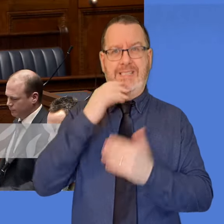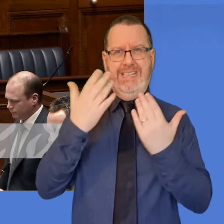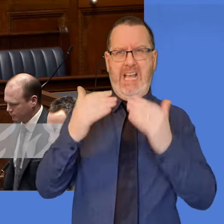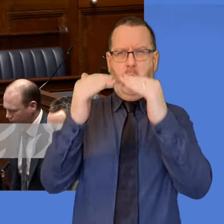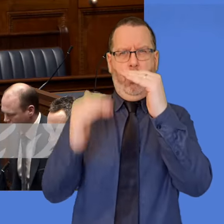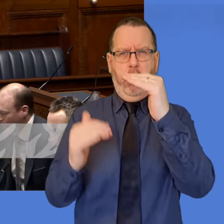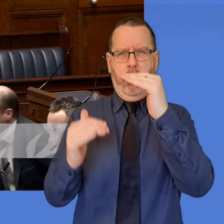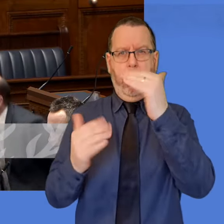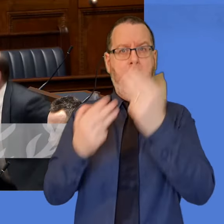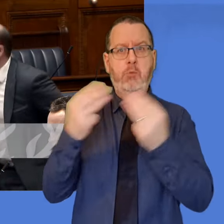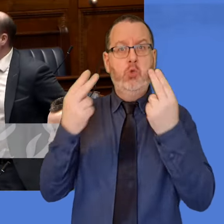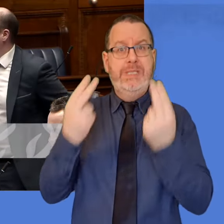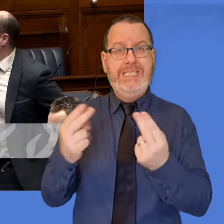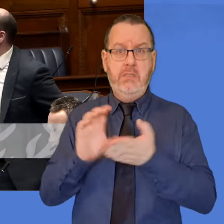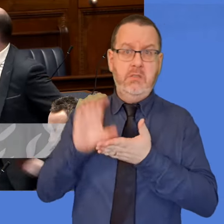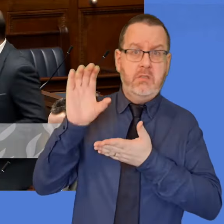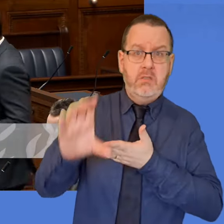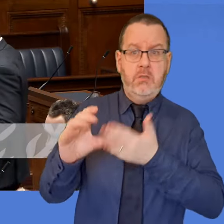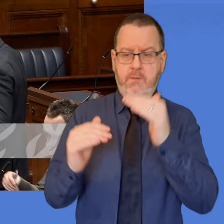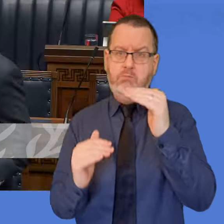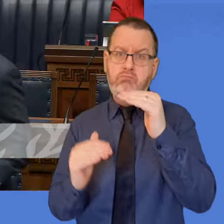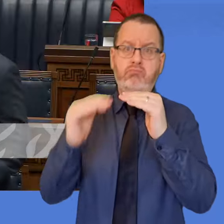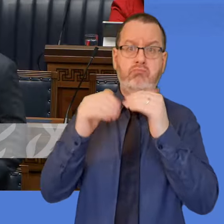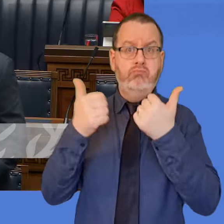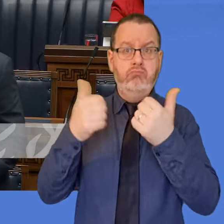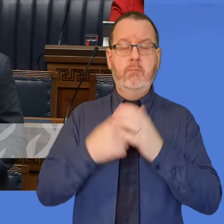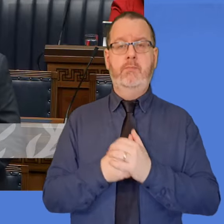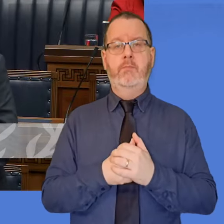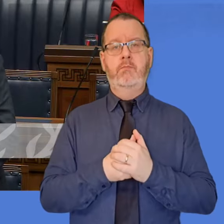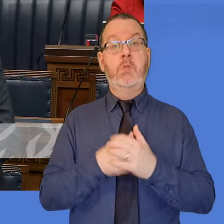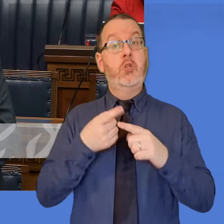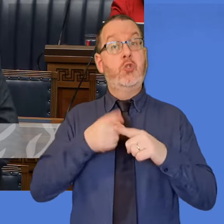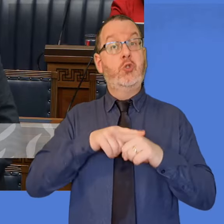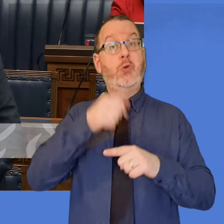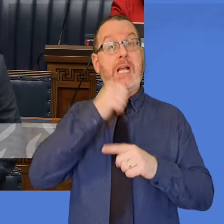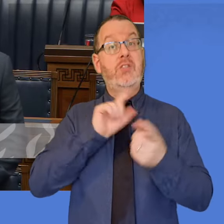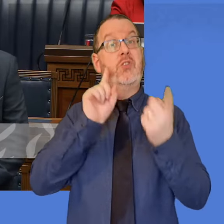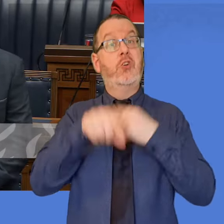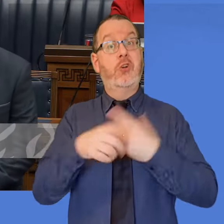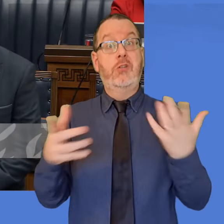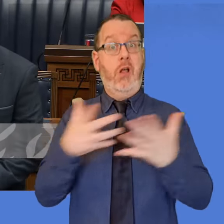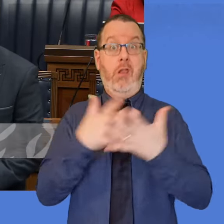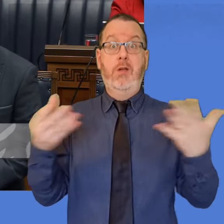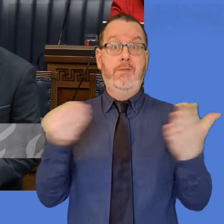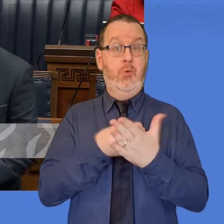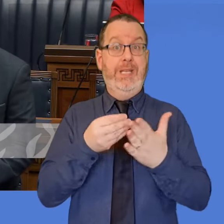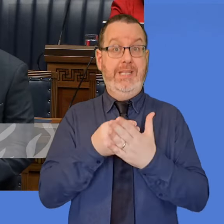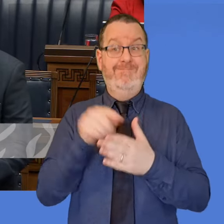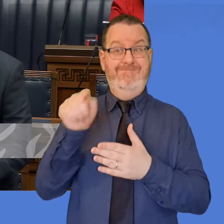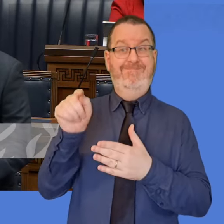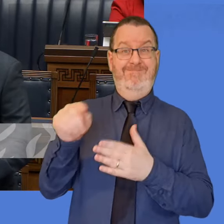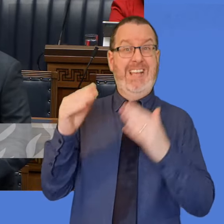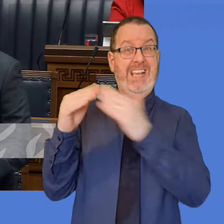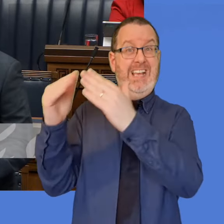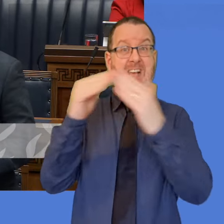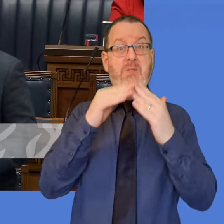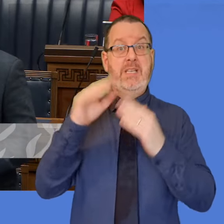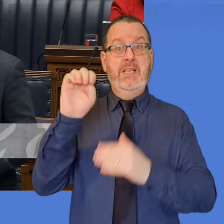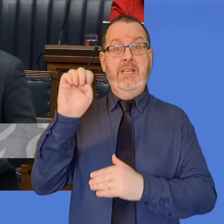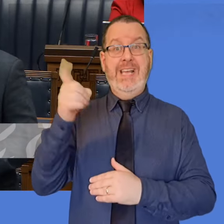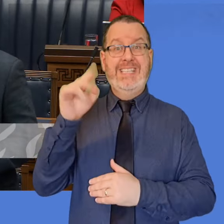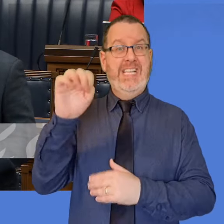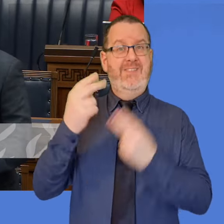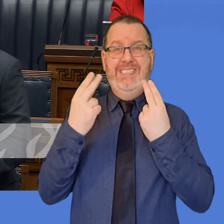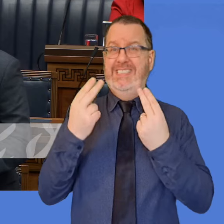Mr. Minister. Well, the short answer, Mr. Speaker, is a lot. The Housing Executive faces significant investment challenges.